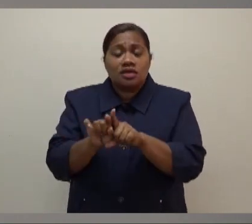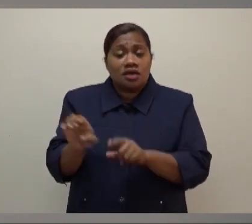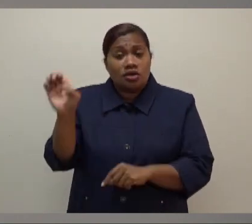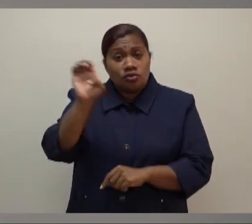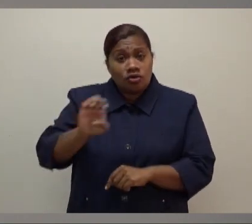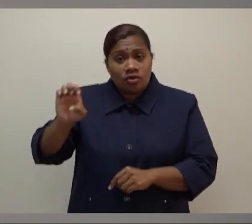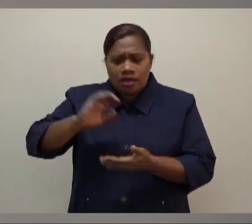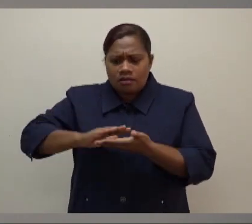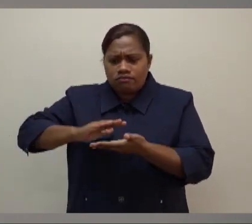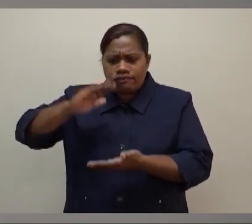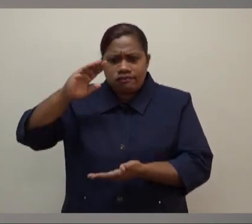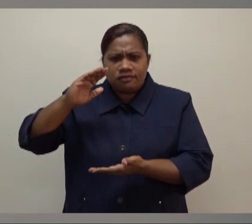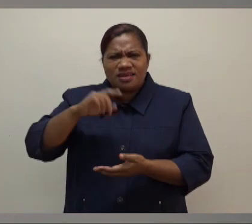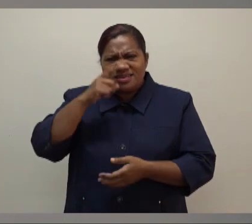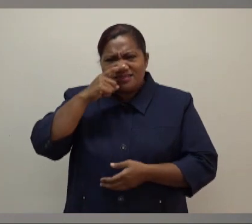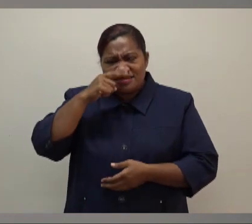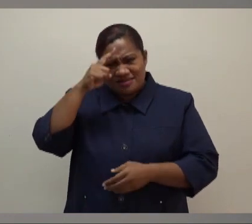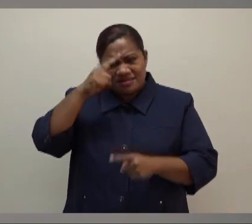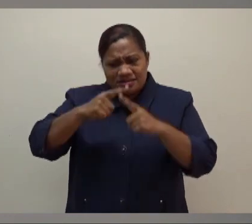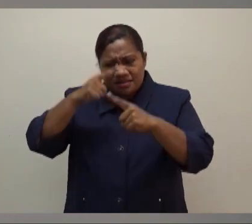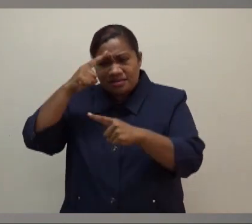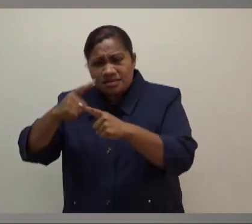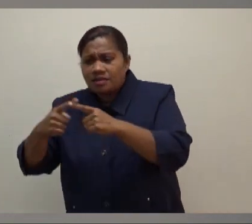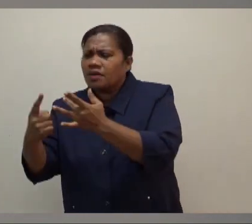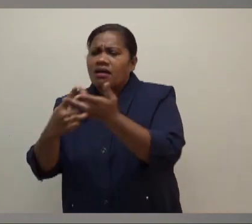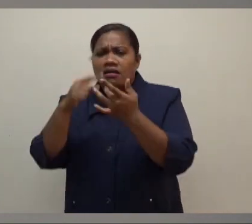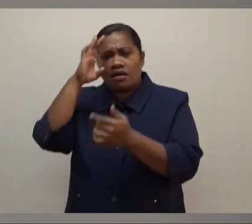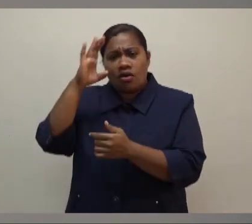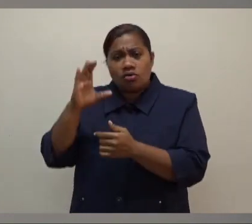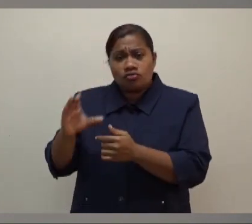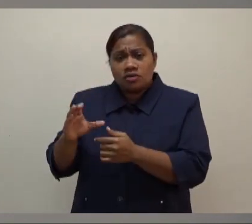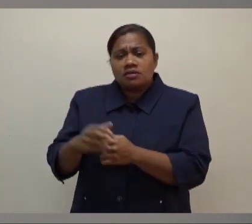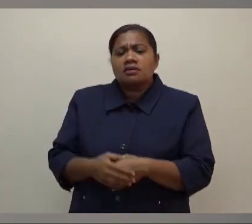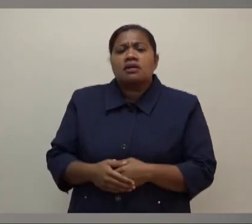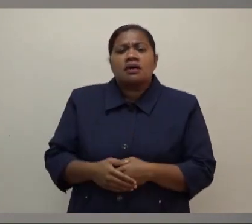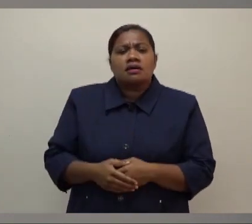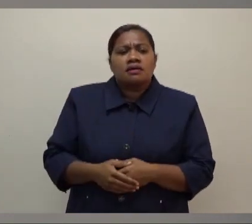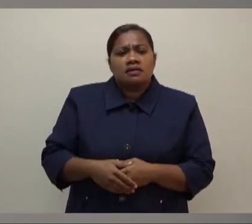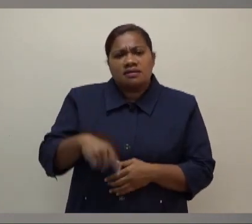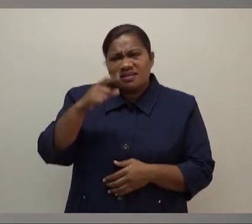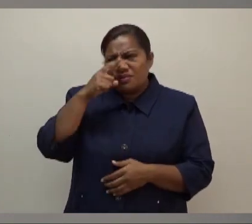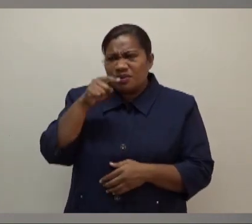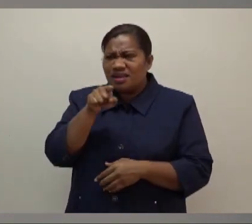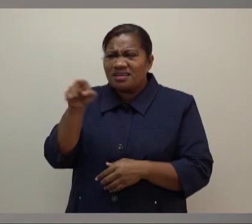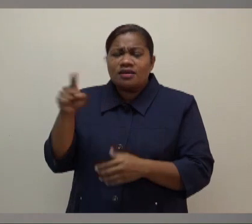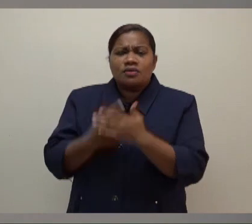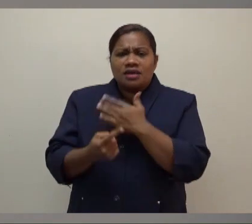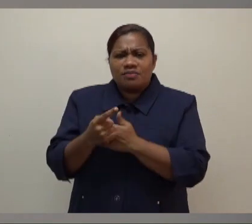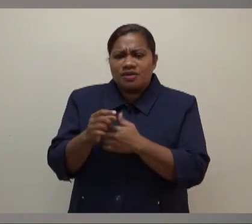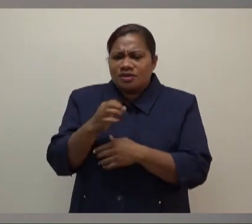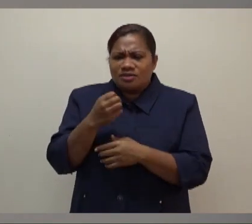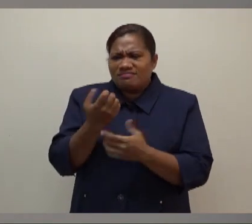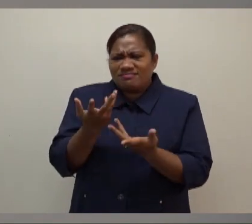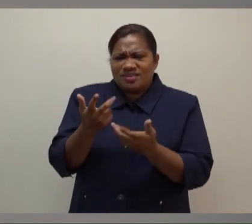cases in general in some of the other countries too, where people are less, like I said, willing to travel. So that has an impact or less,